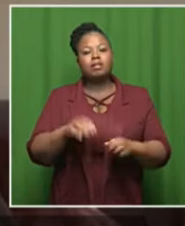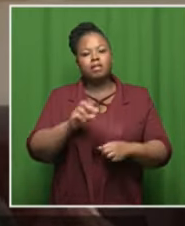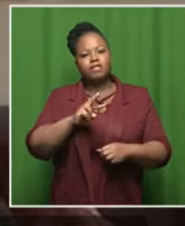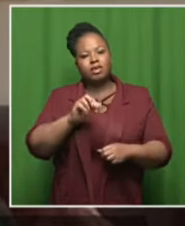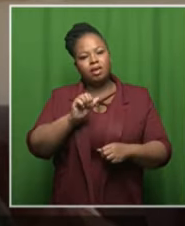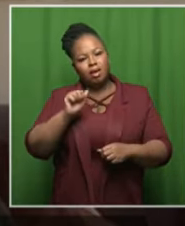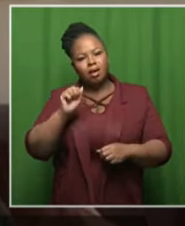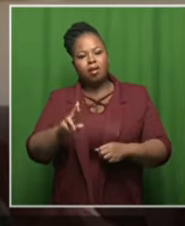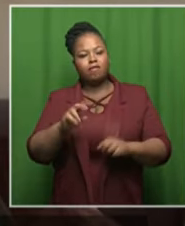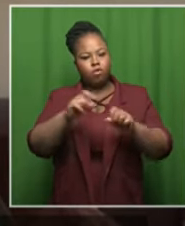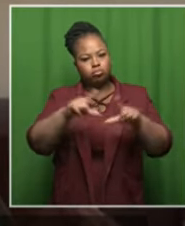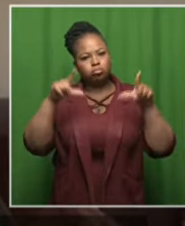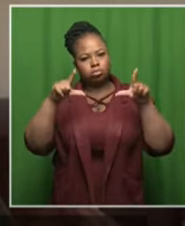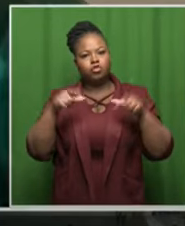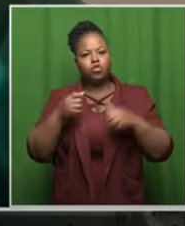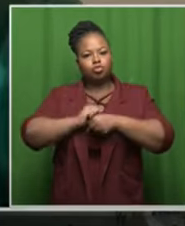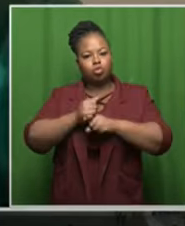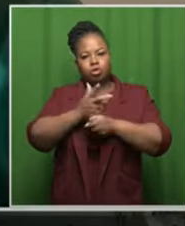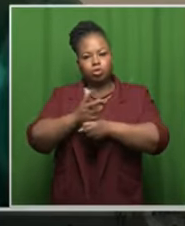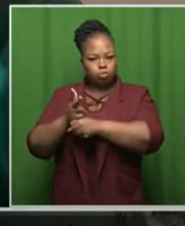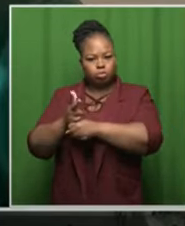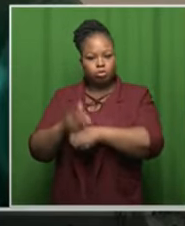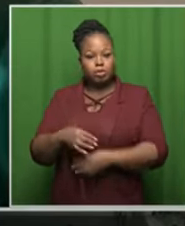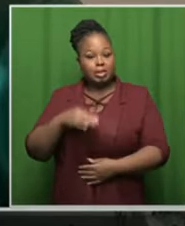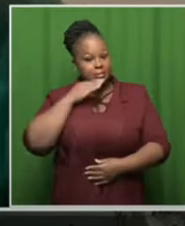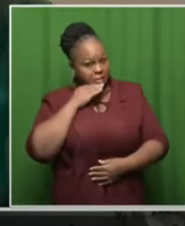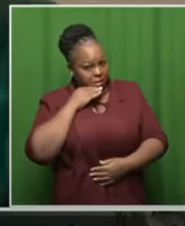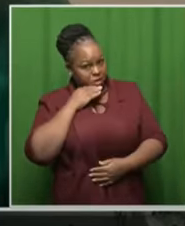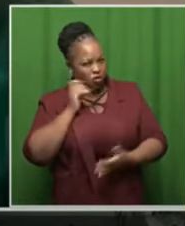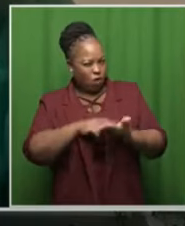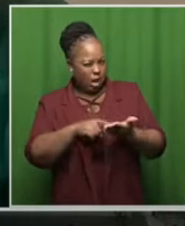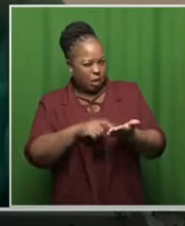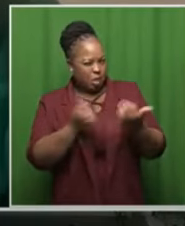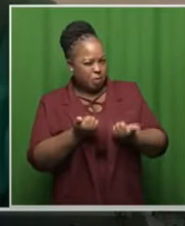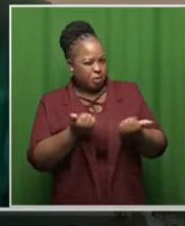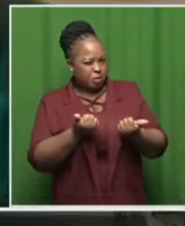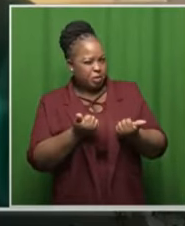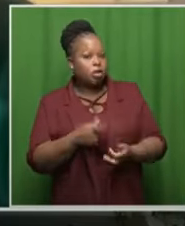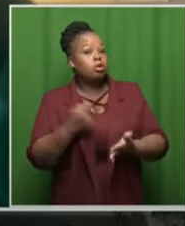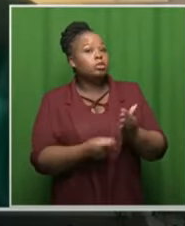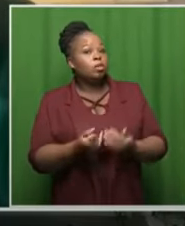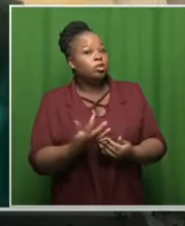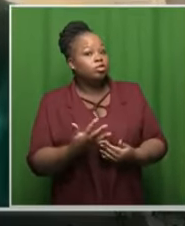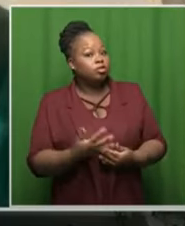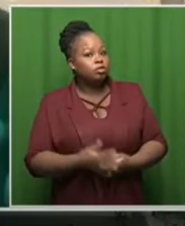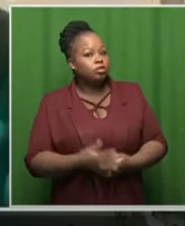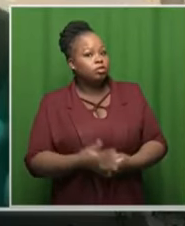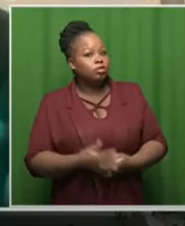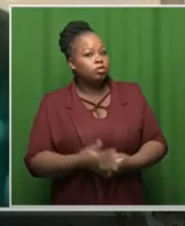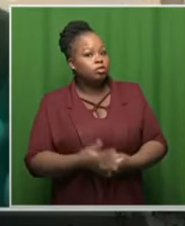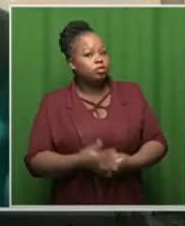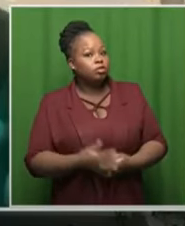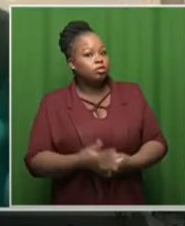because we need it so that suggests that you've crunched the numbers on that what will it cost to bring var